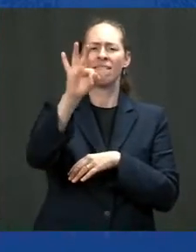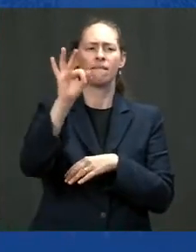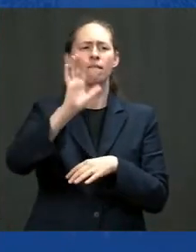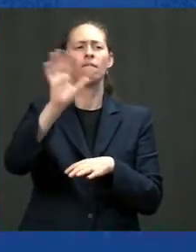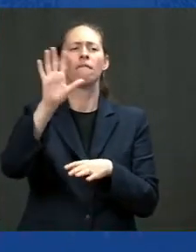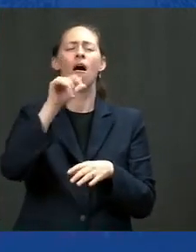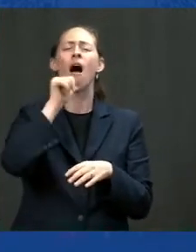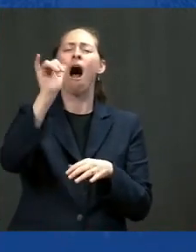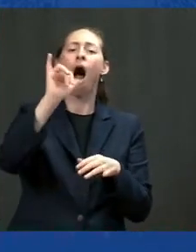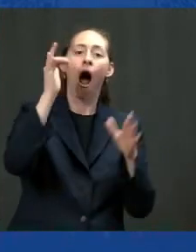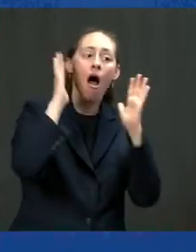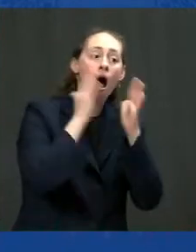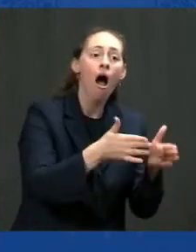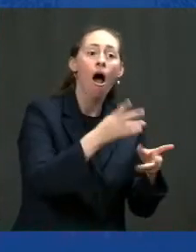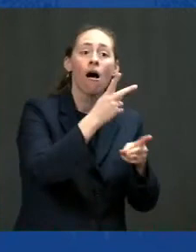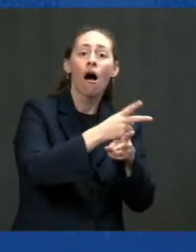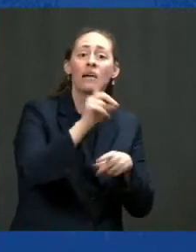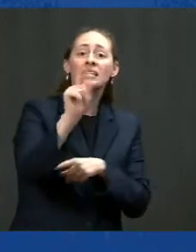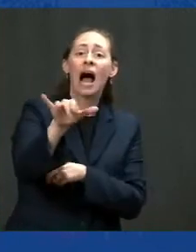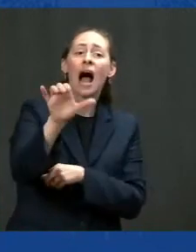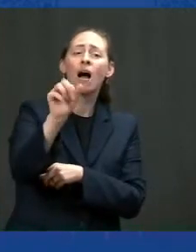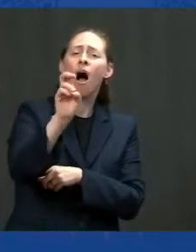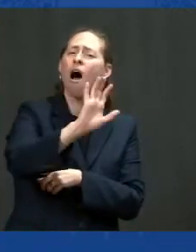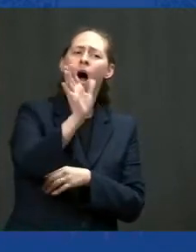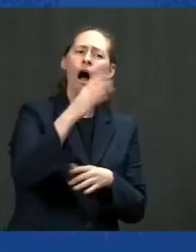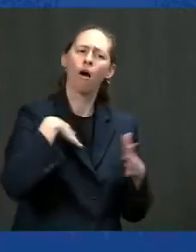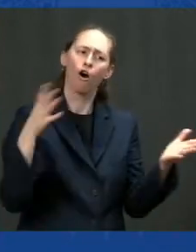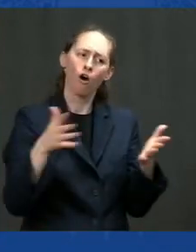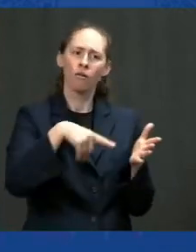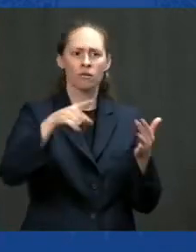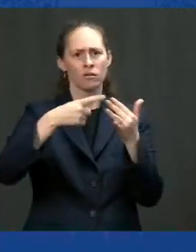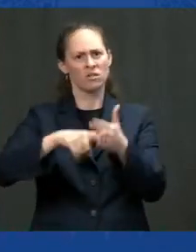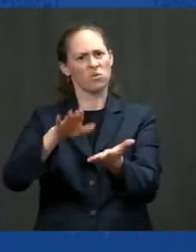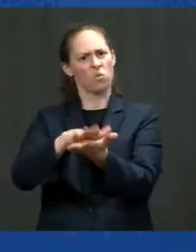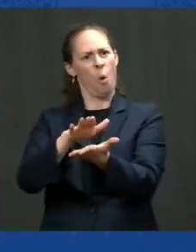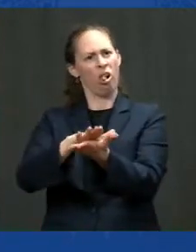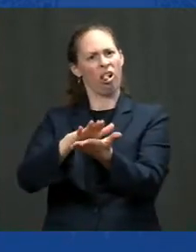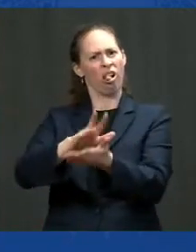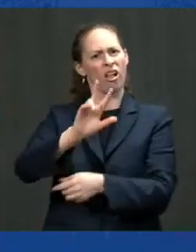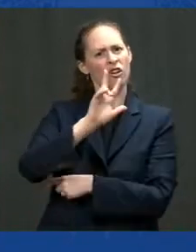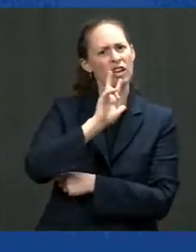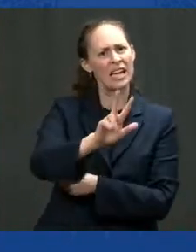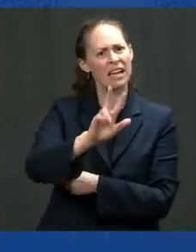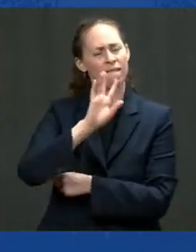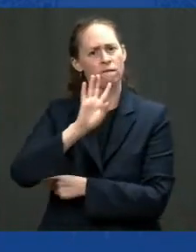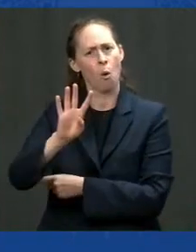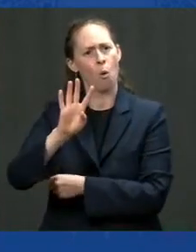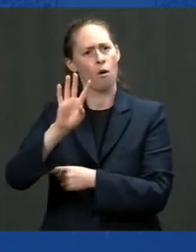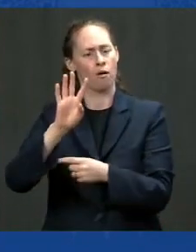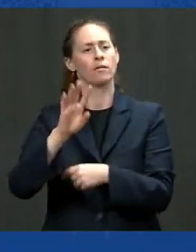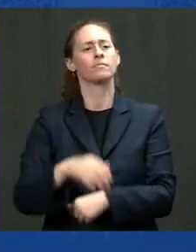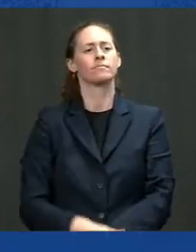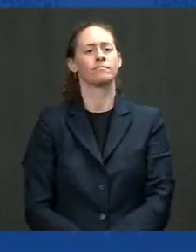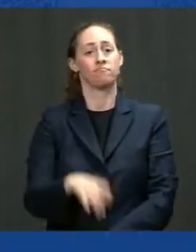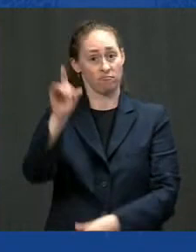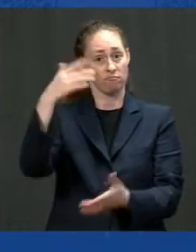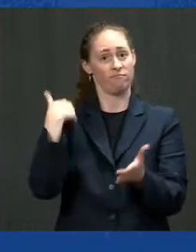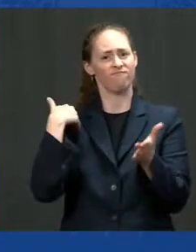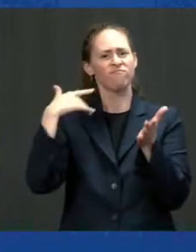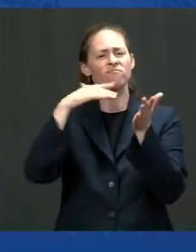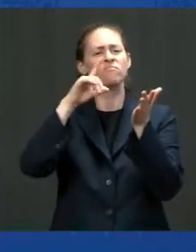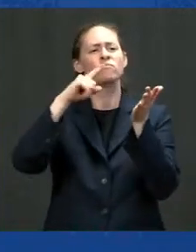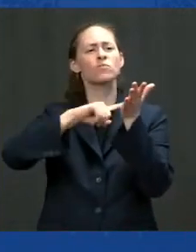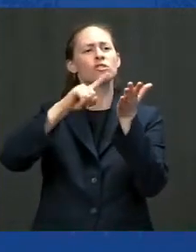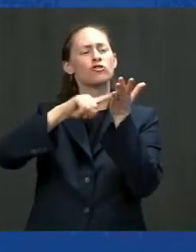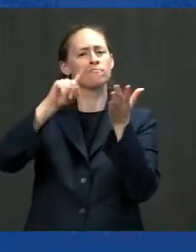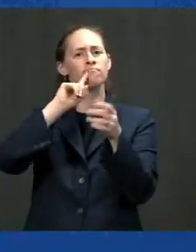in school at age three four and five increases by 58 percent the chance no matter what their